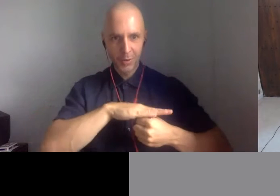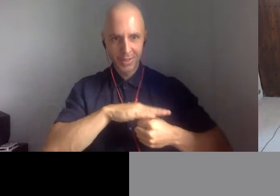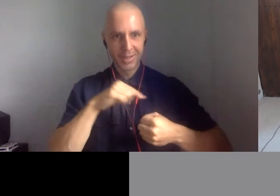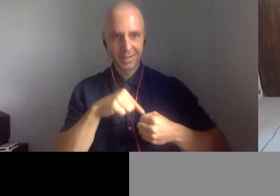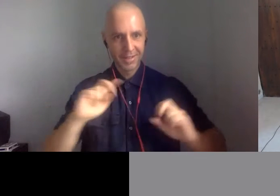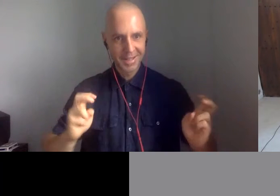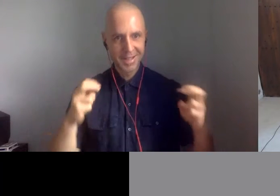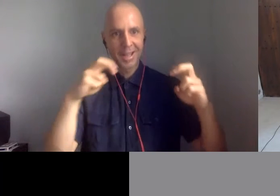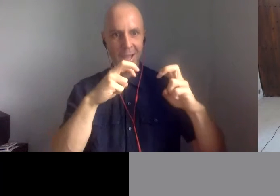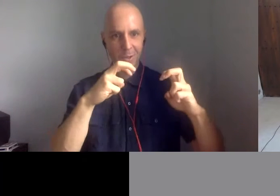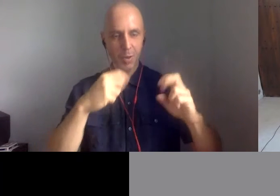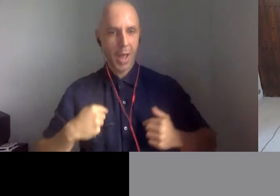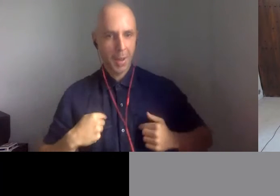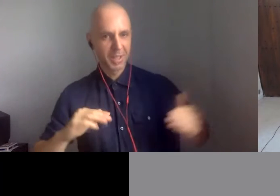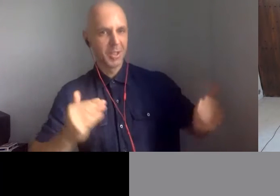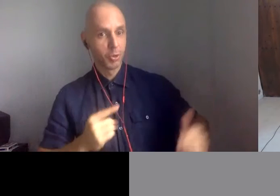now.